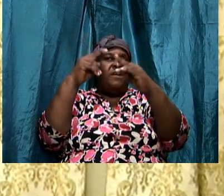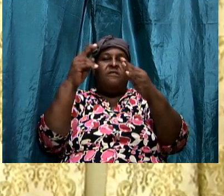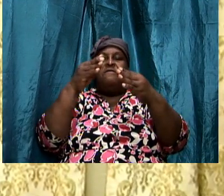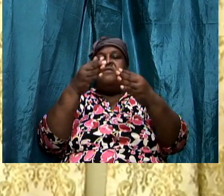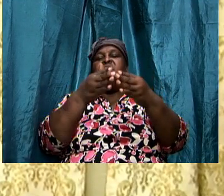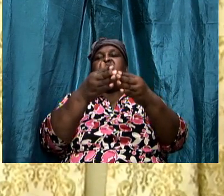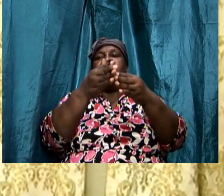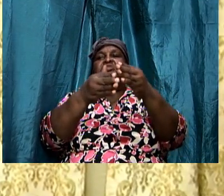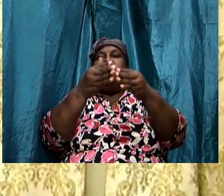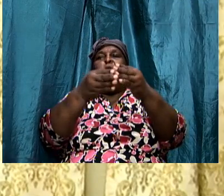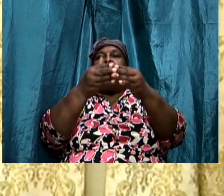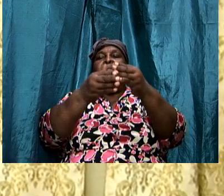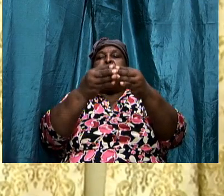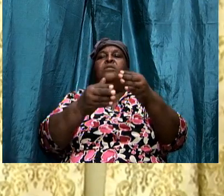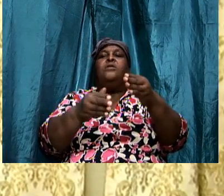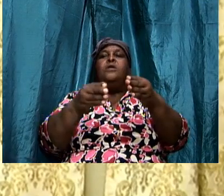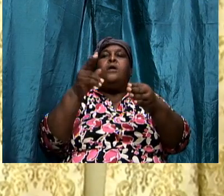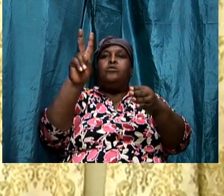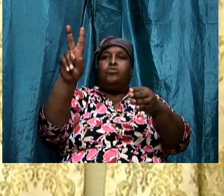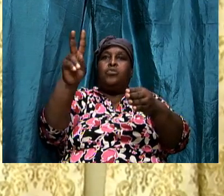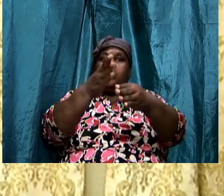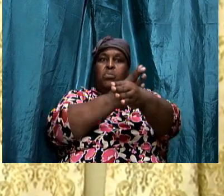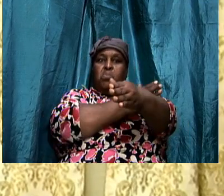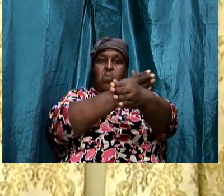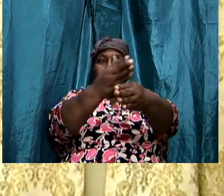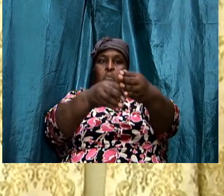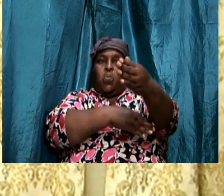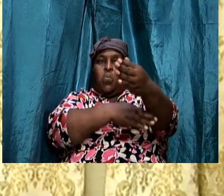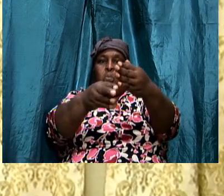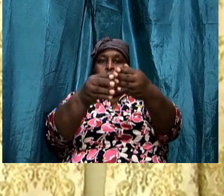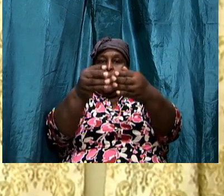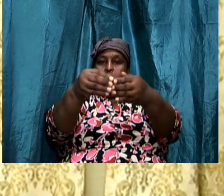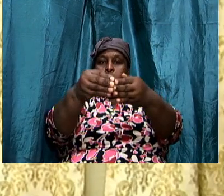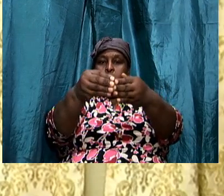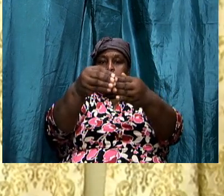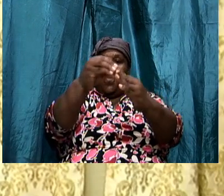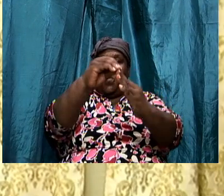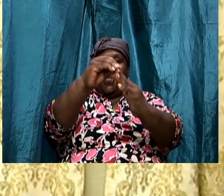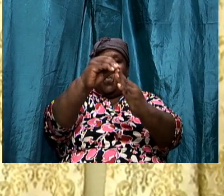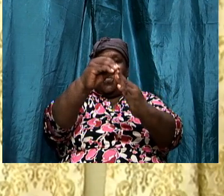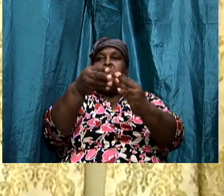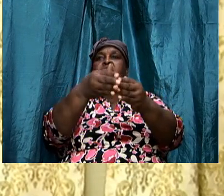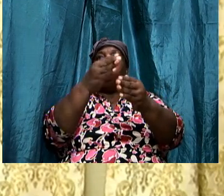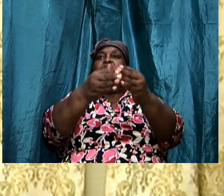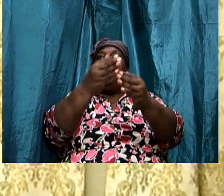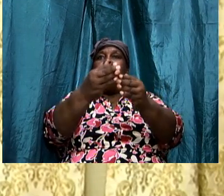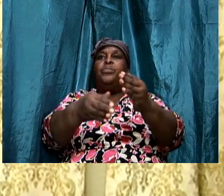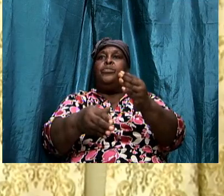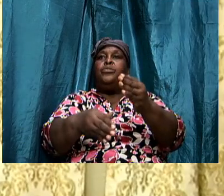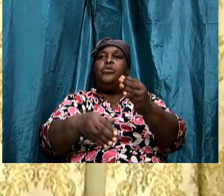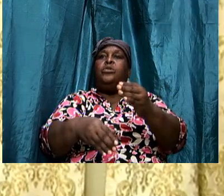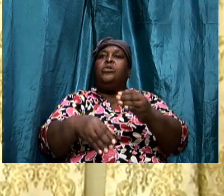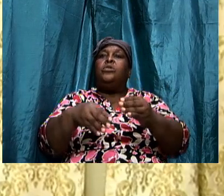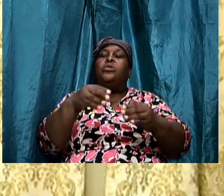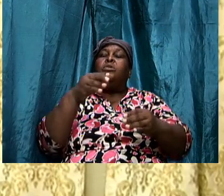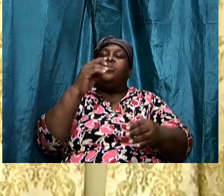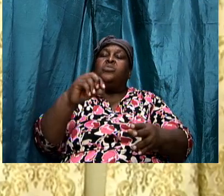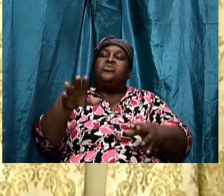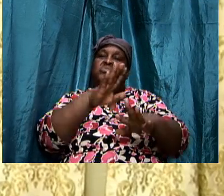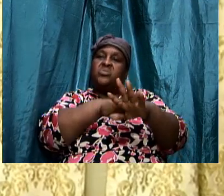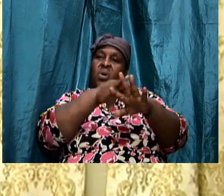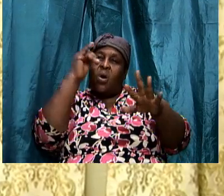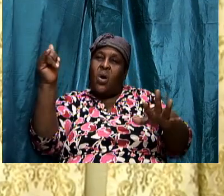So both sides and the tip of it, it was called a